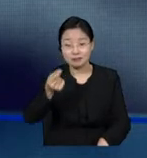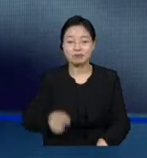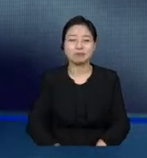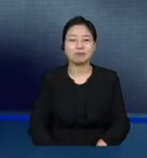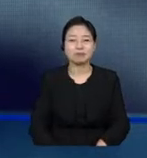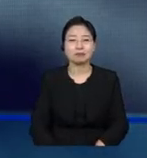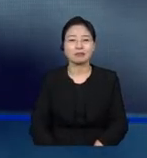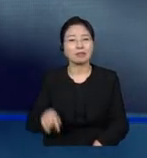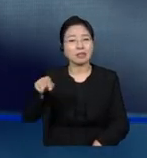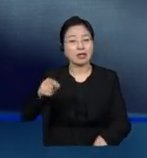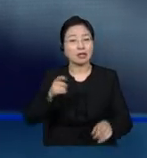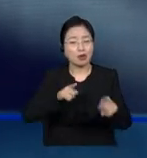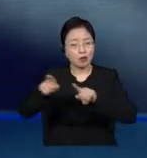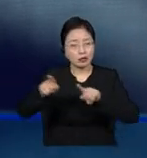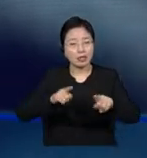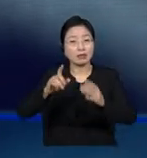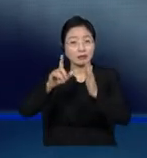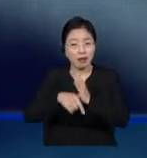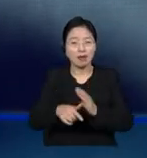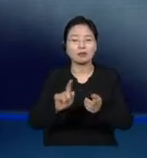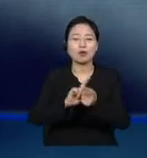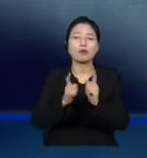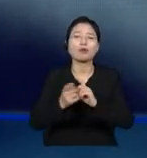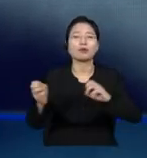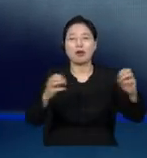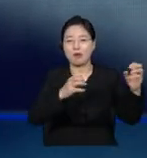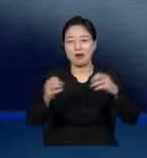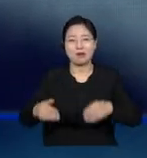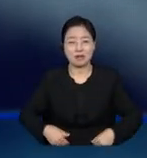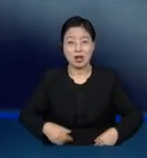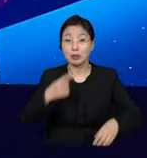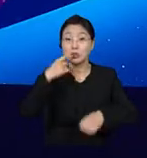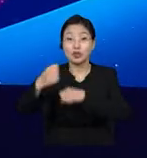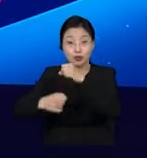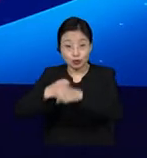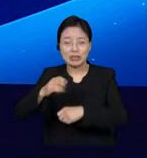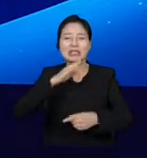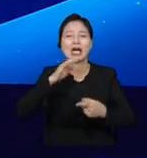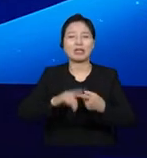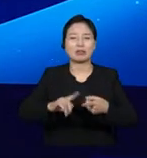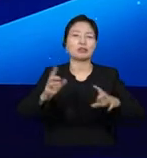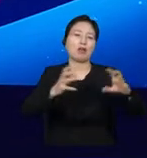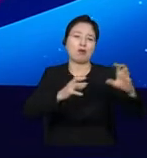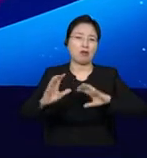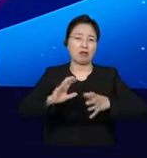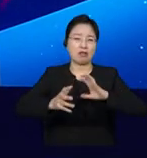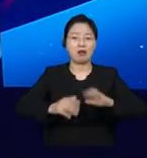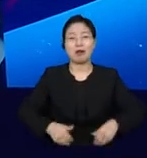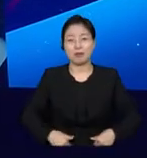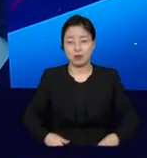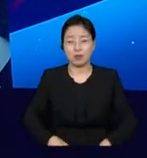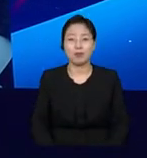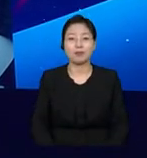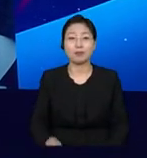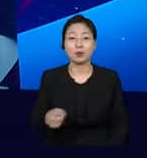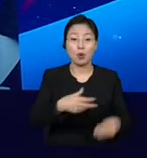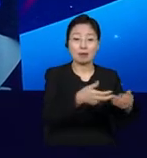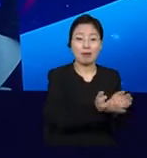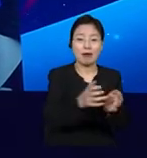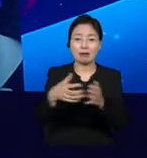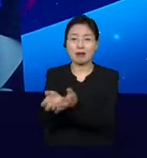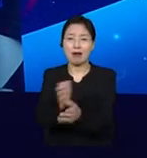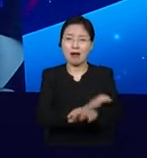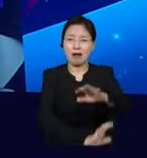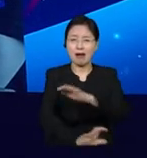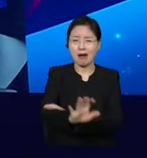to be taken for granted, and it can easily be manipulated by those trying to pit us against each other. It's often said